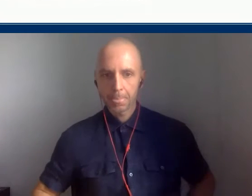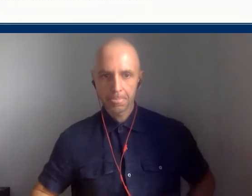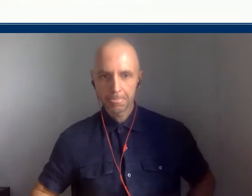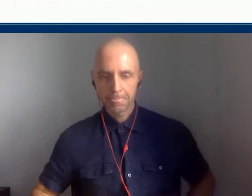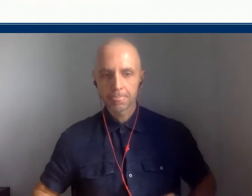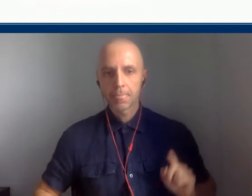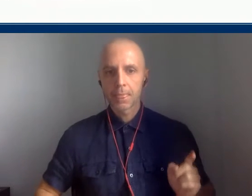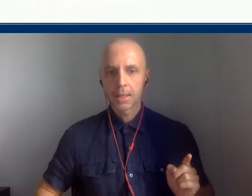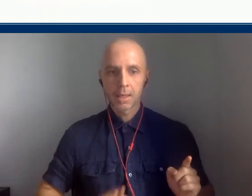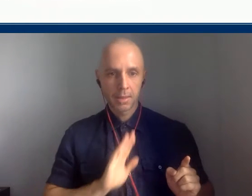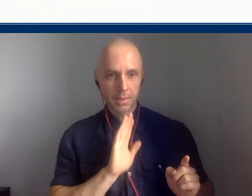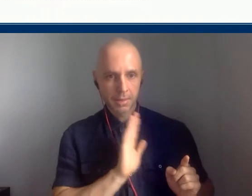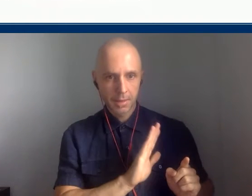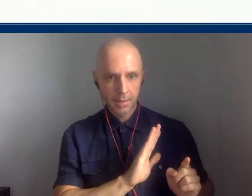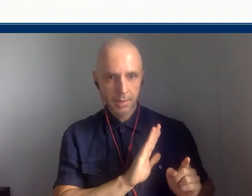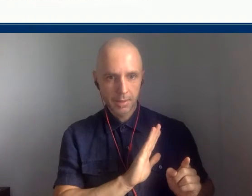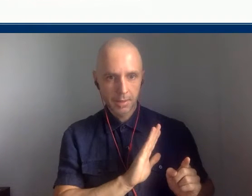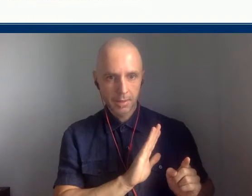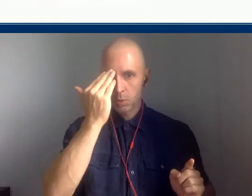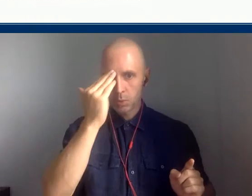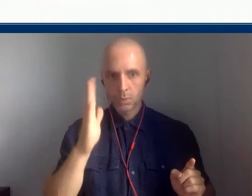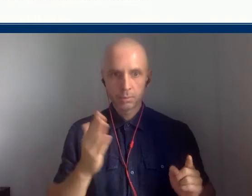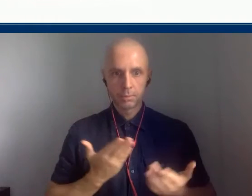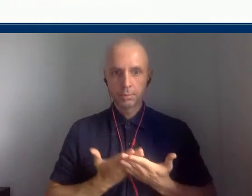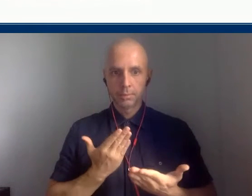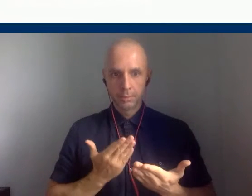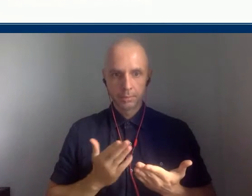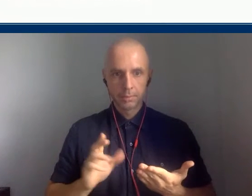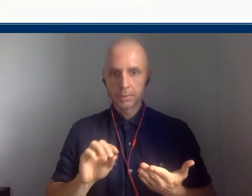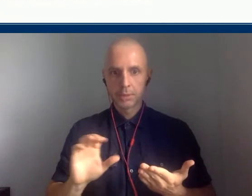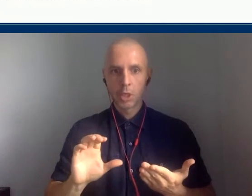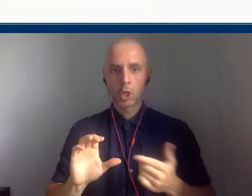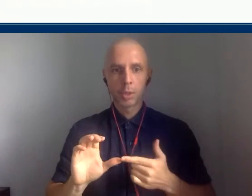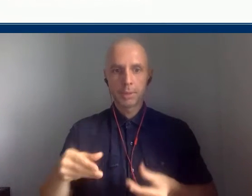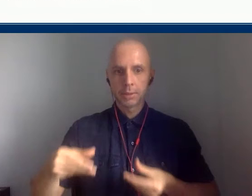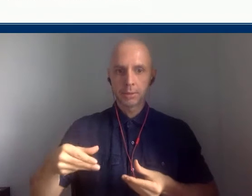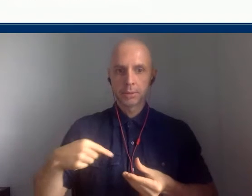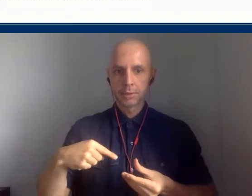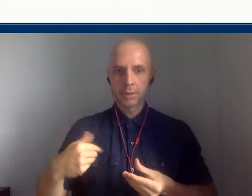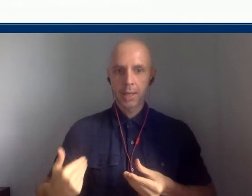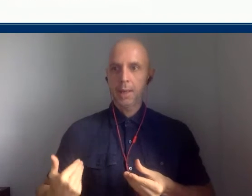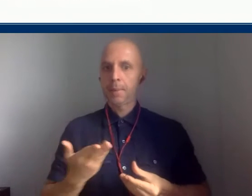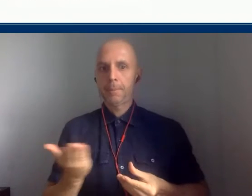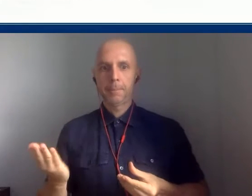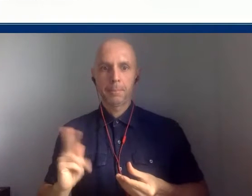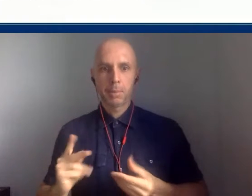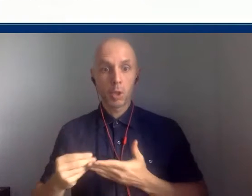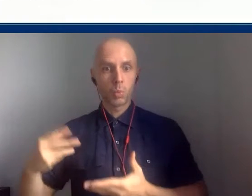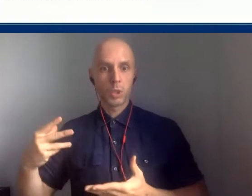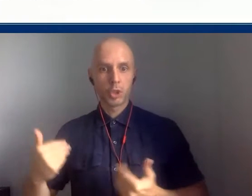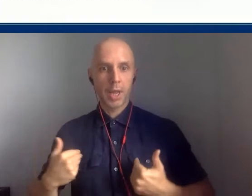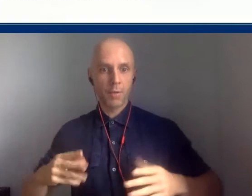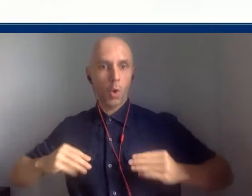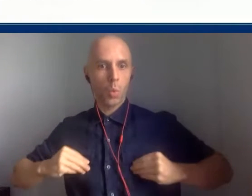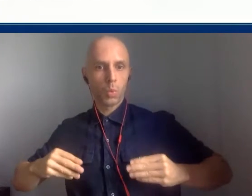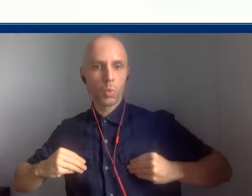established that documents were a tool of people who had ownership of things, what about people